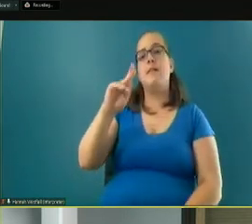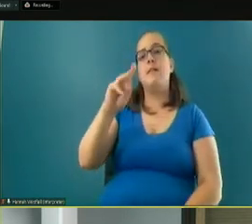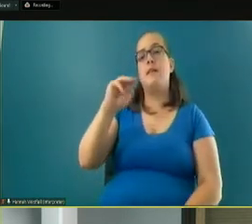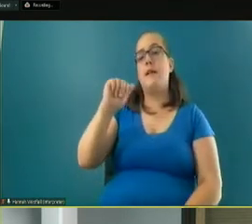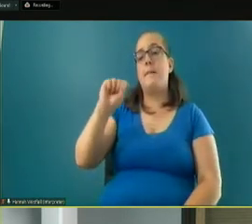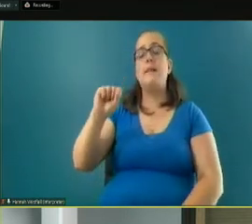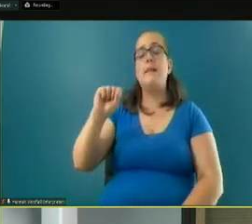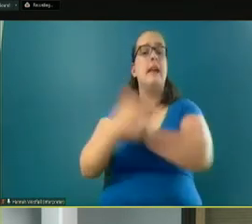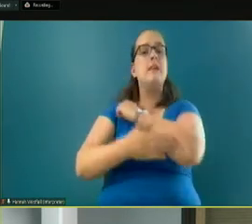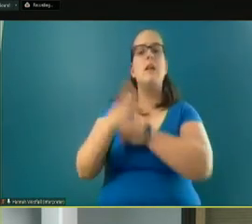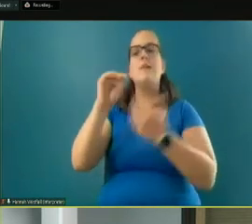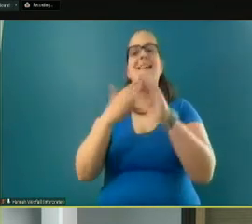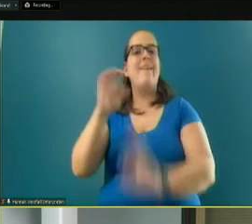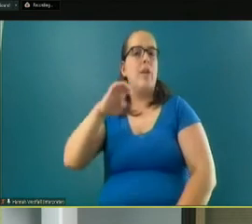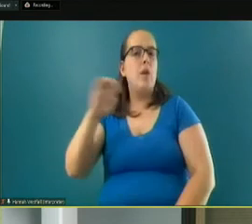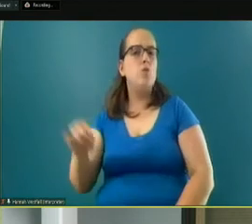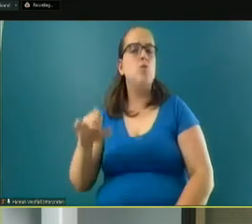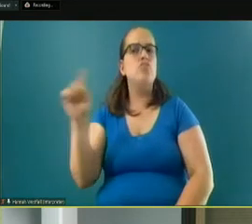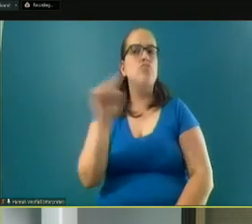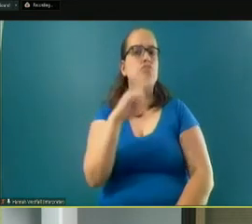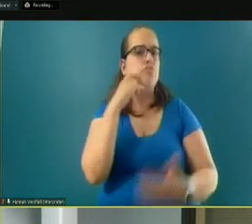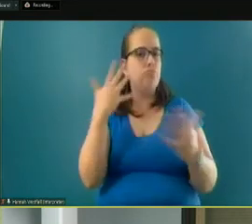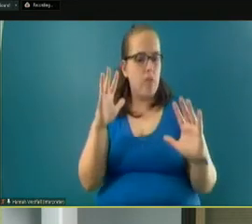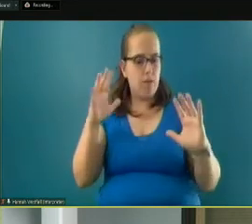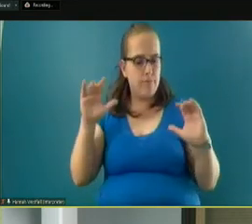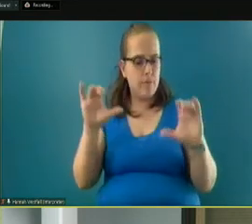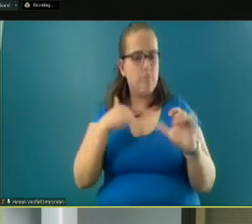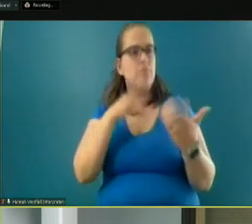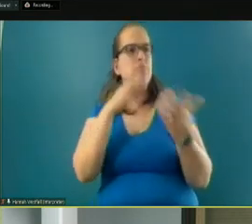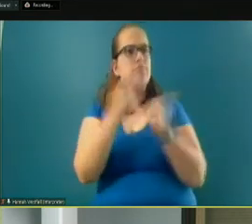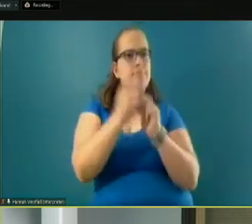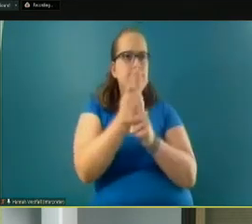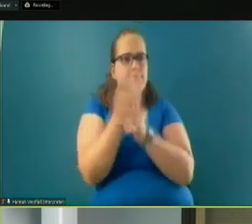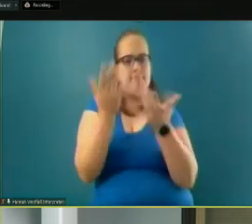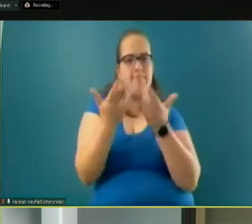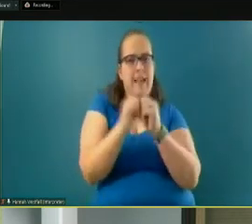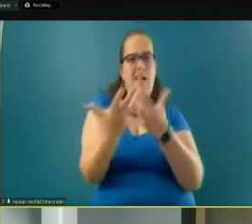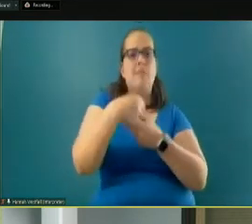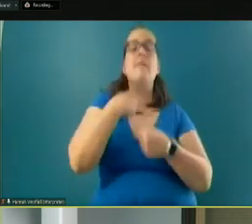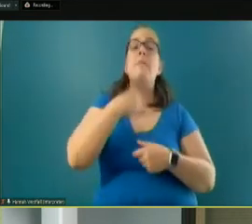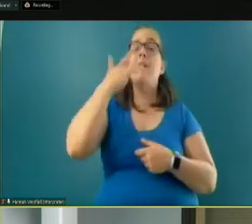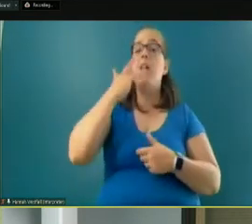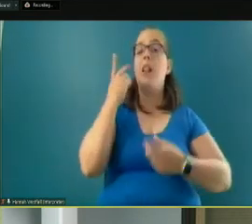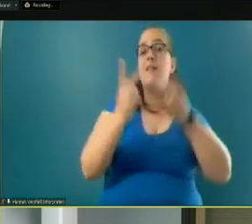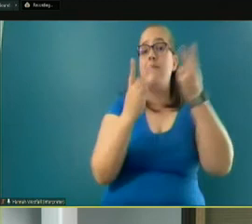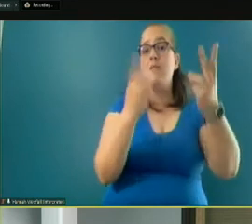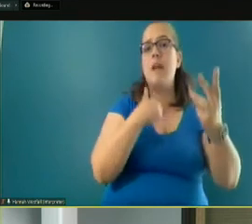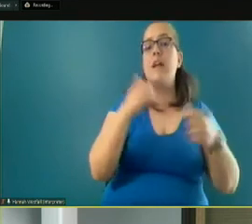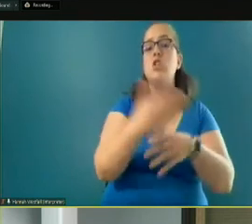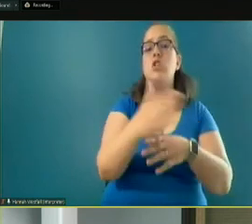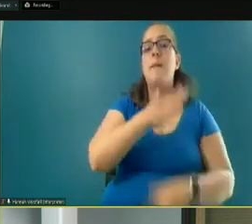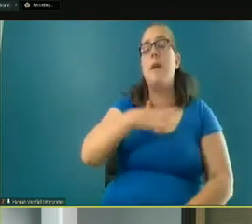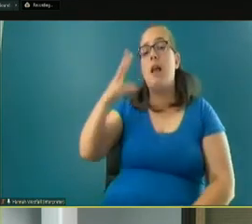have done, I was really privileged and fortunate to have visited those so I could share my experiences